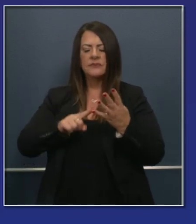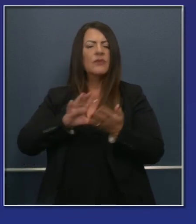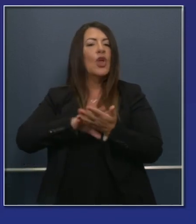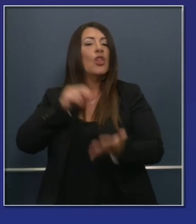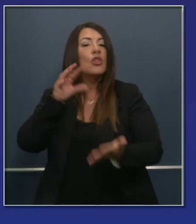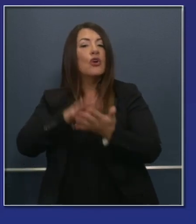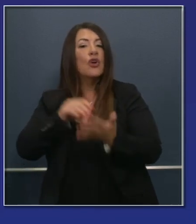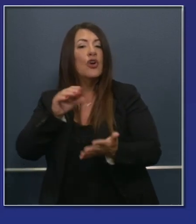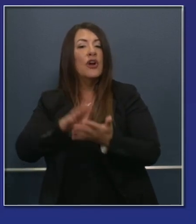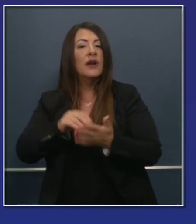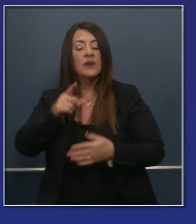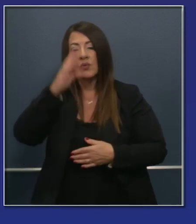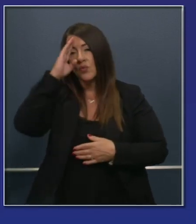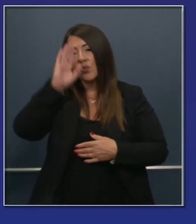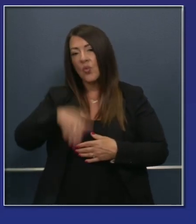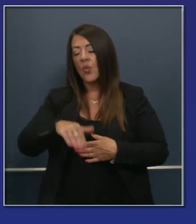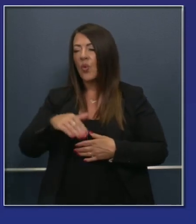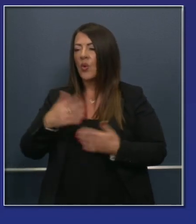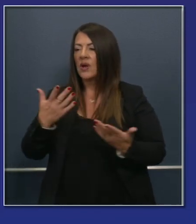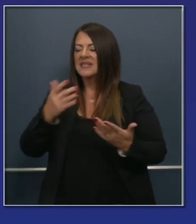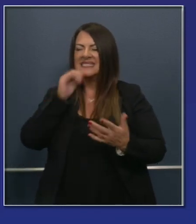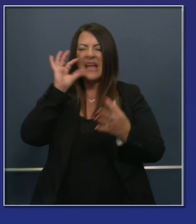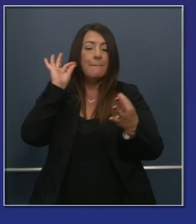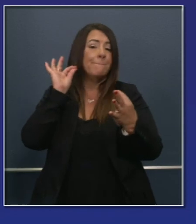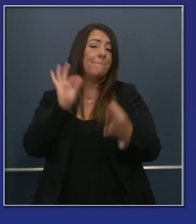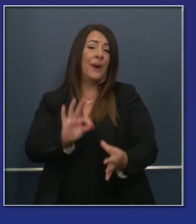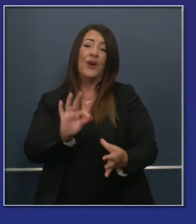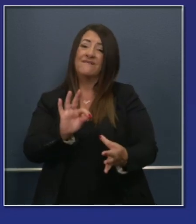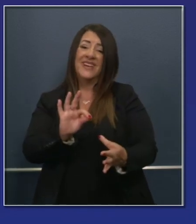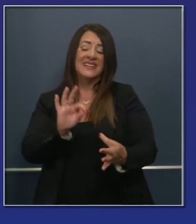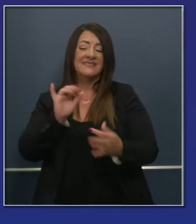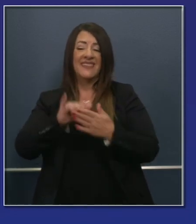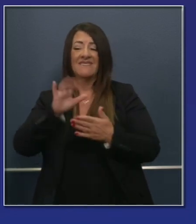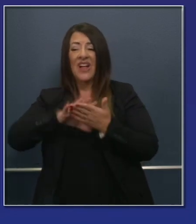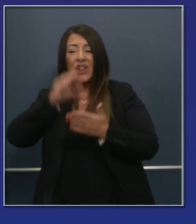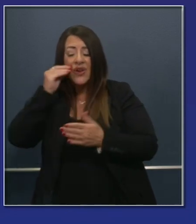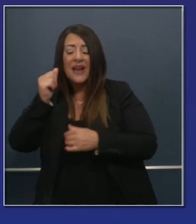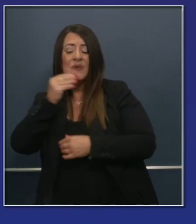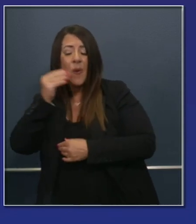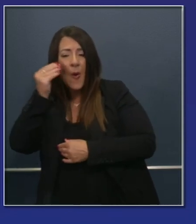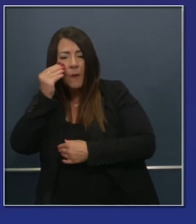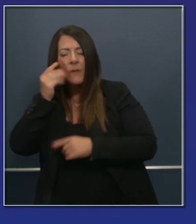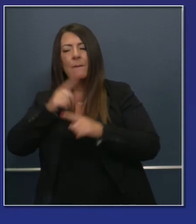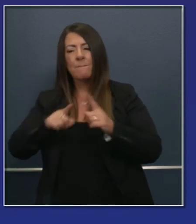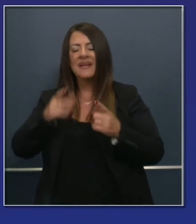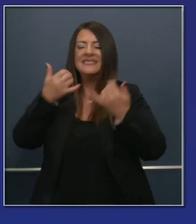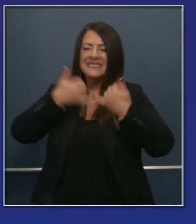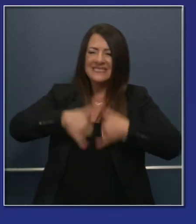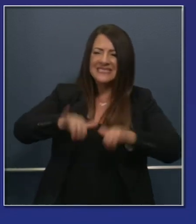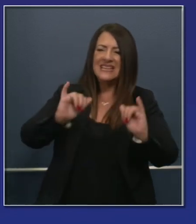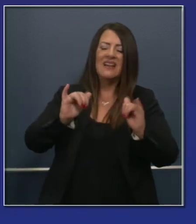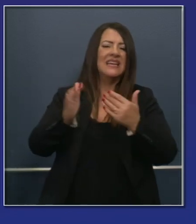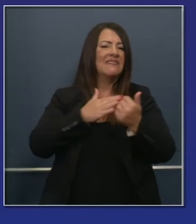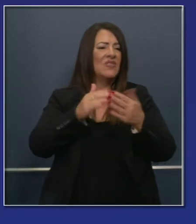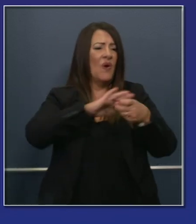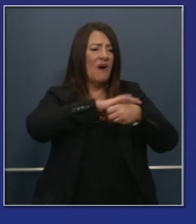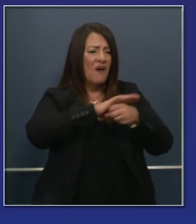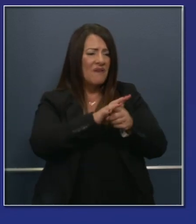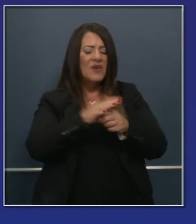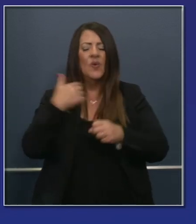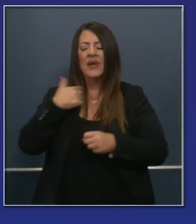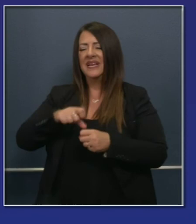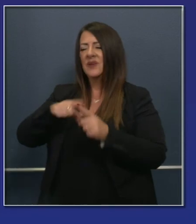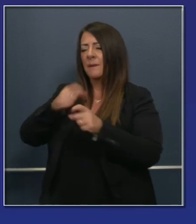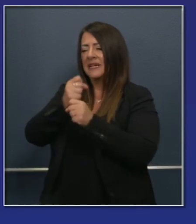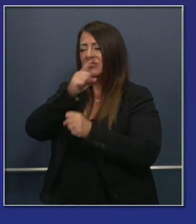ideal that students are returning to school in, but students continue to learn even under these conditions. And we've got to make that a